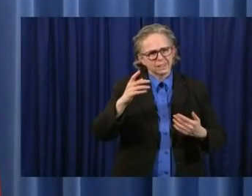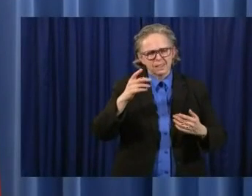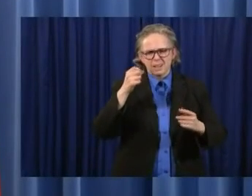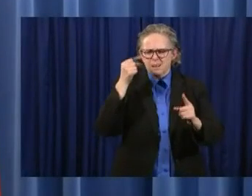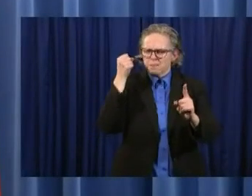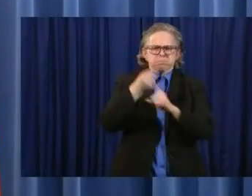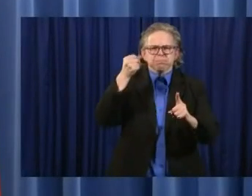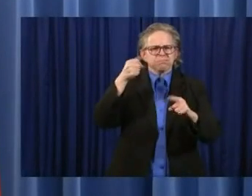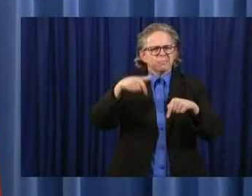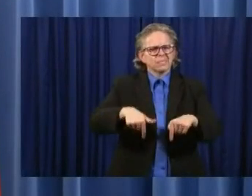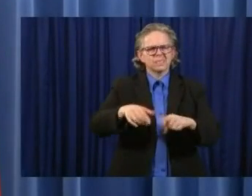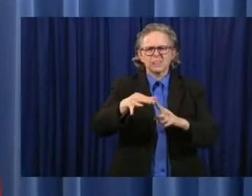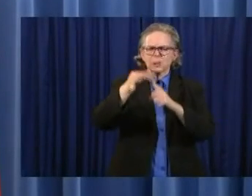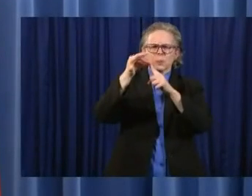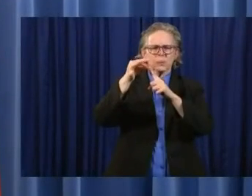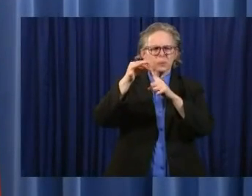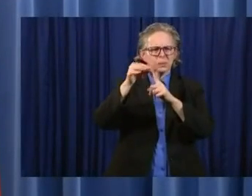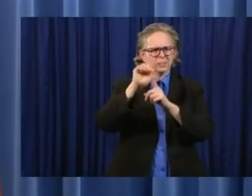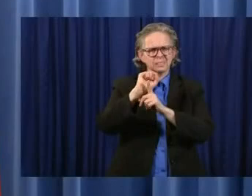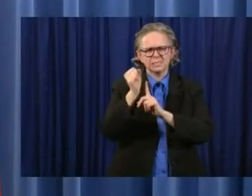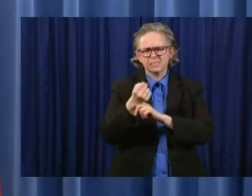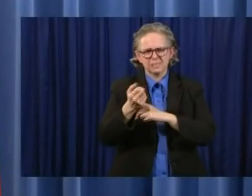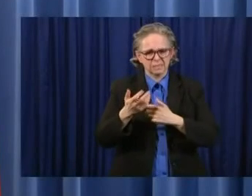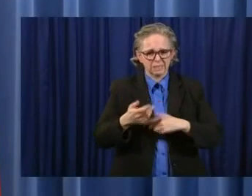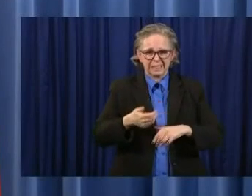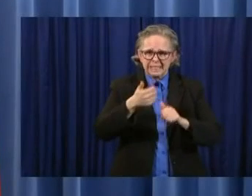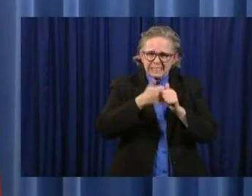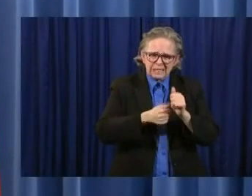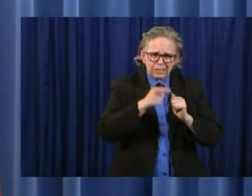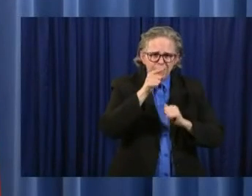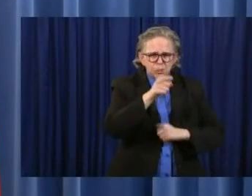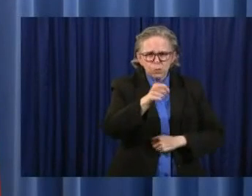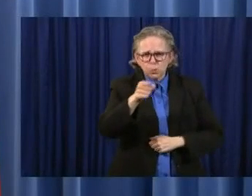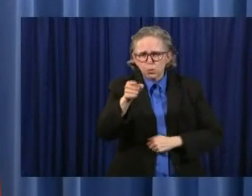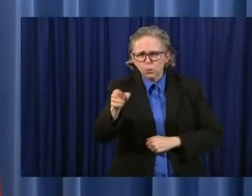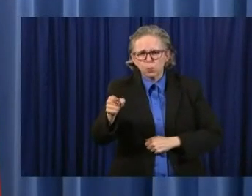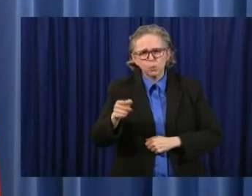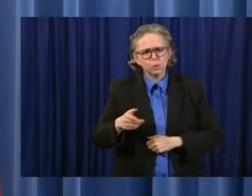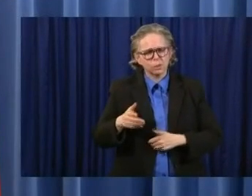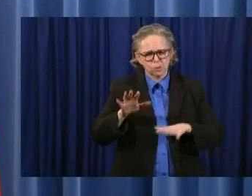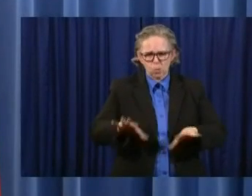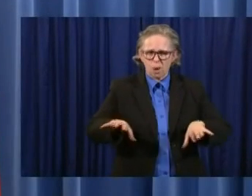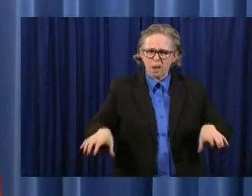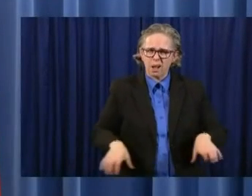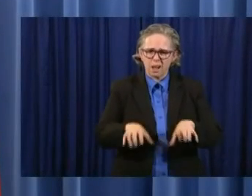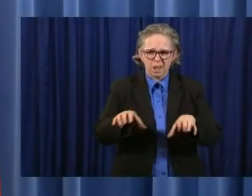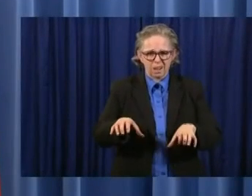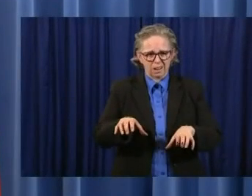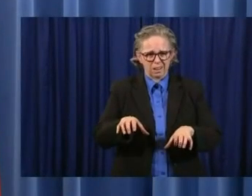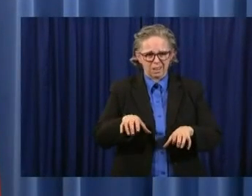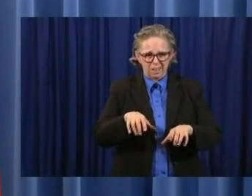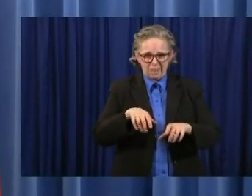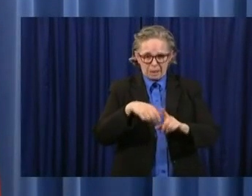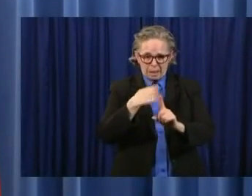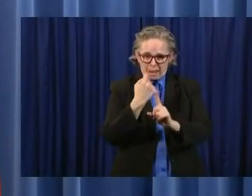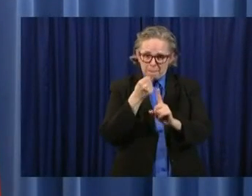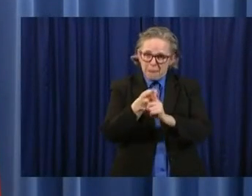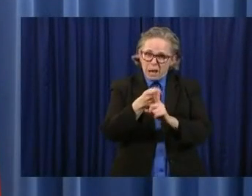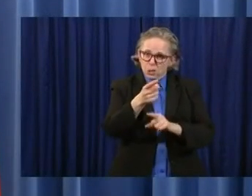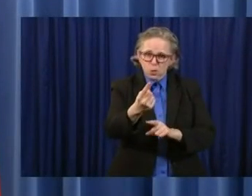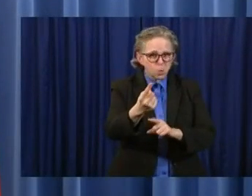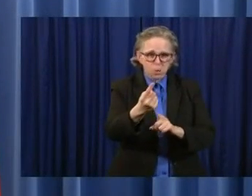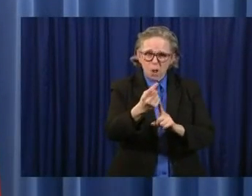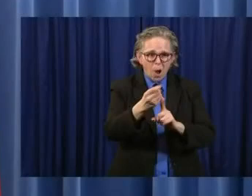each individual does, is it's not just about protecting themselves or their family, it's about